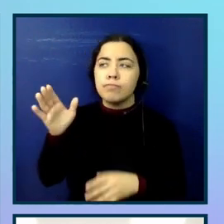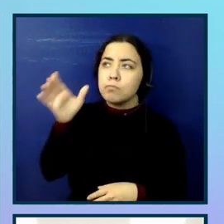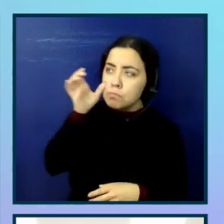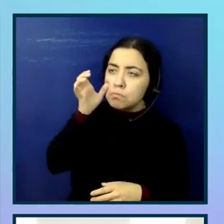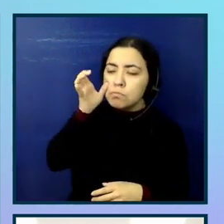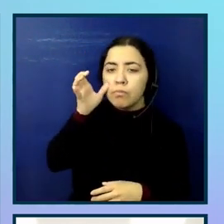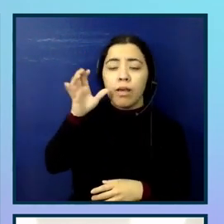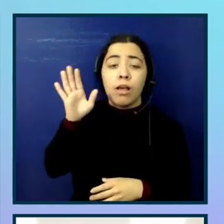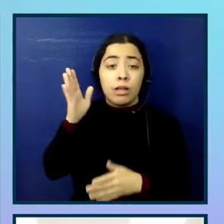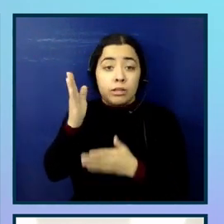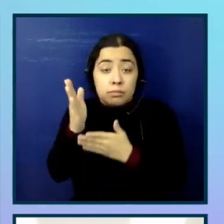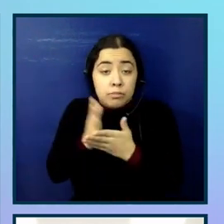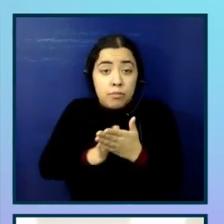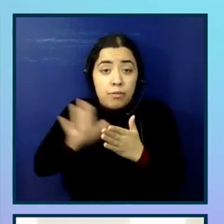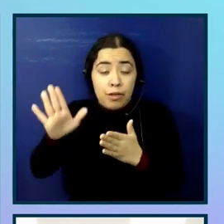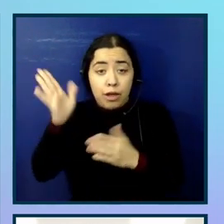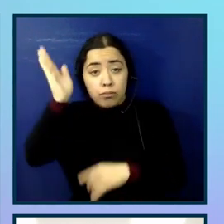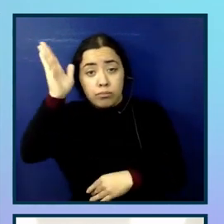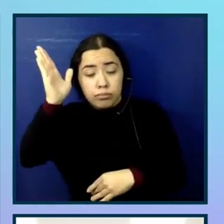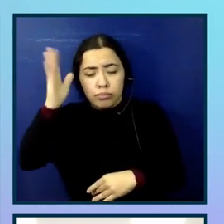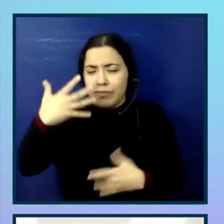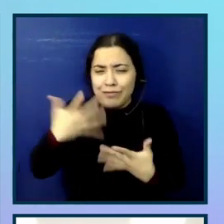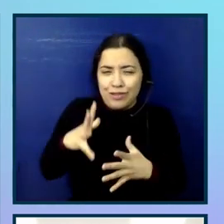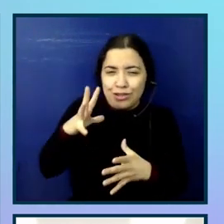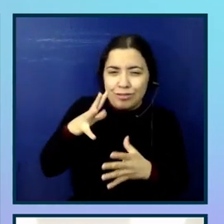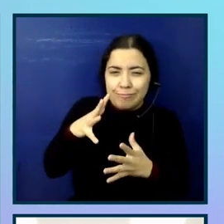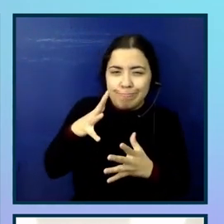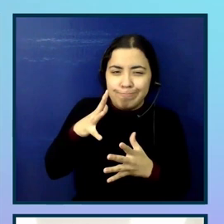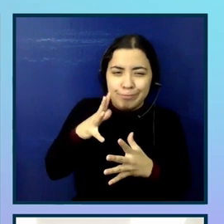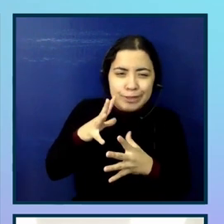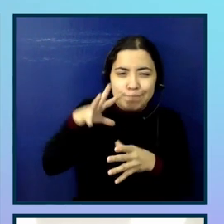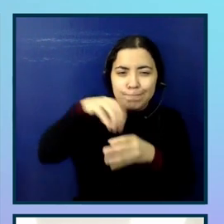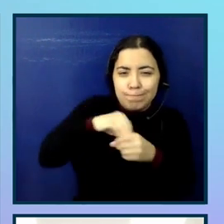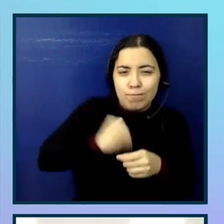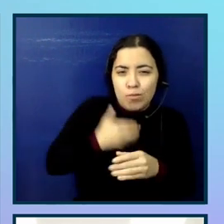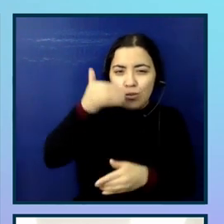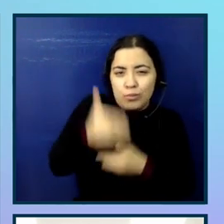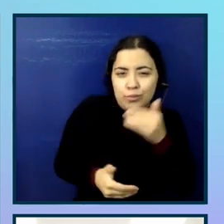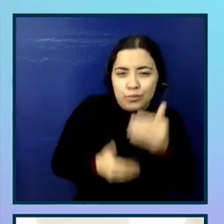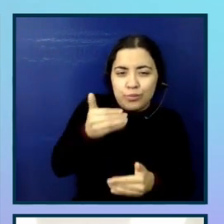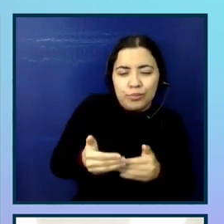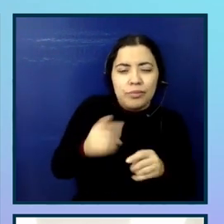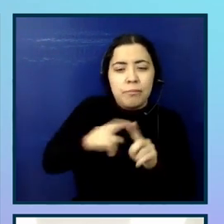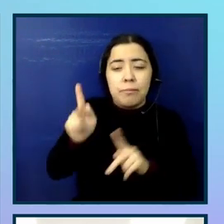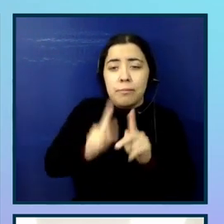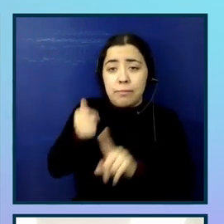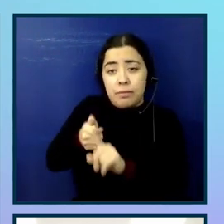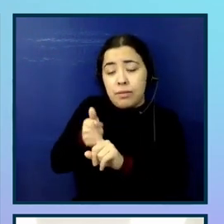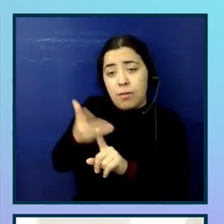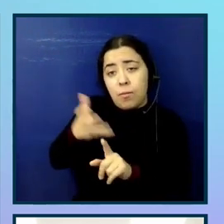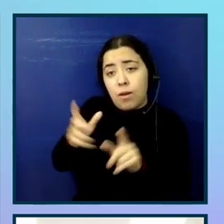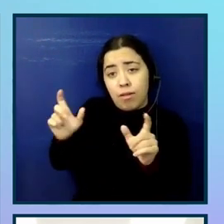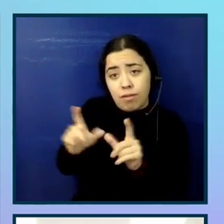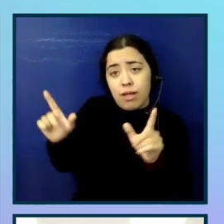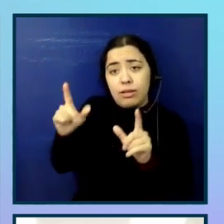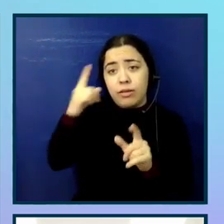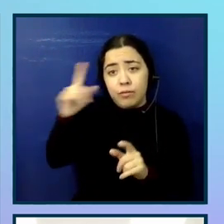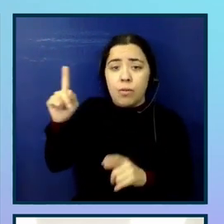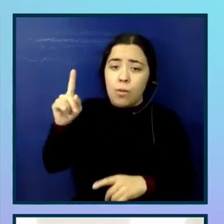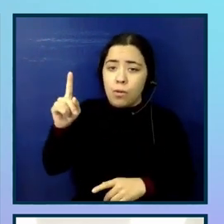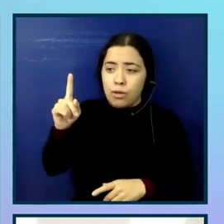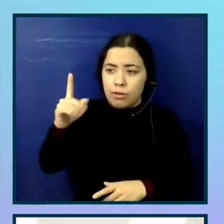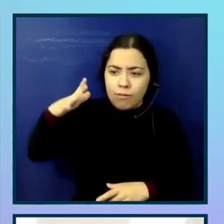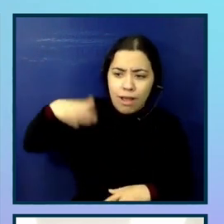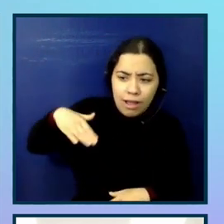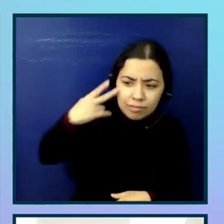process. But this obviously led to an increase and an uptake in people that wanted the licenses, particularly for our developers who really hadn't seen the full benefit